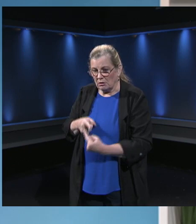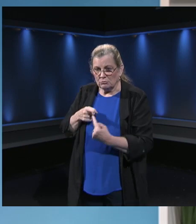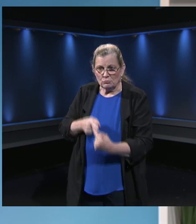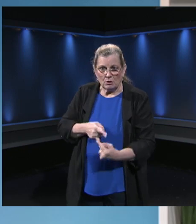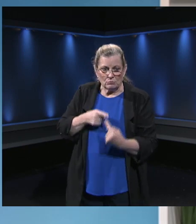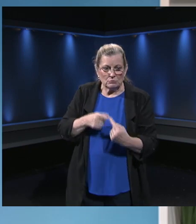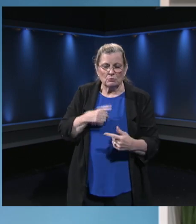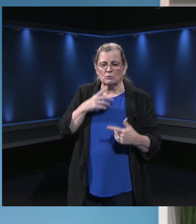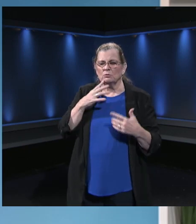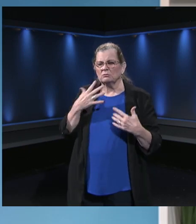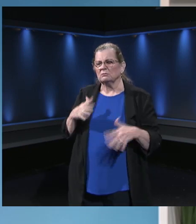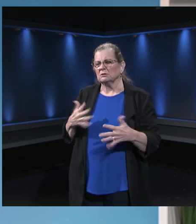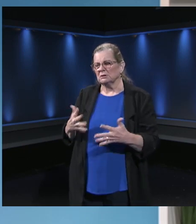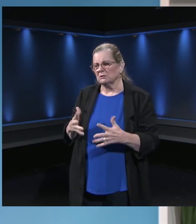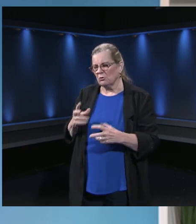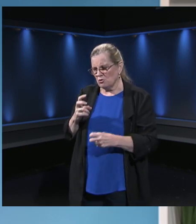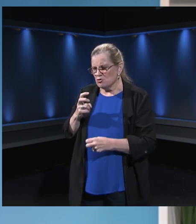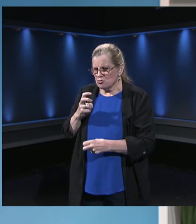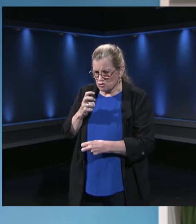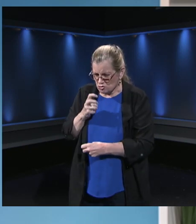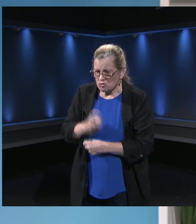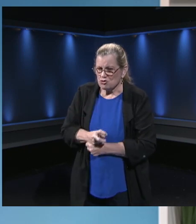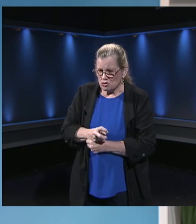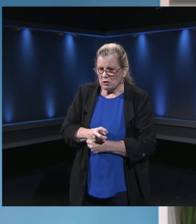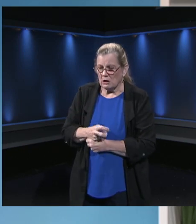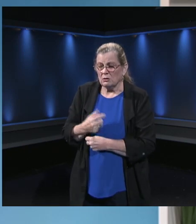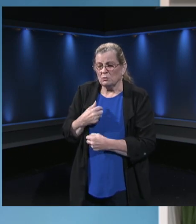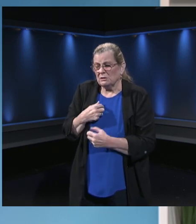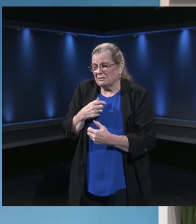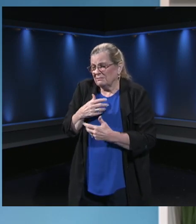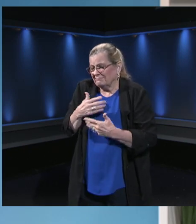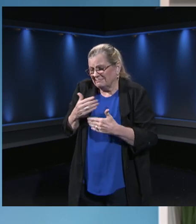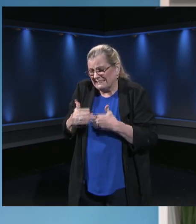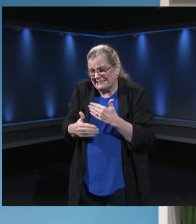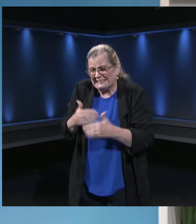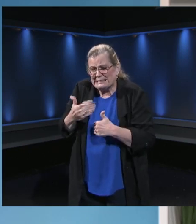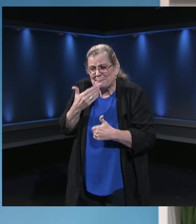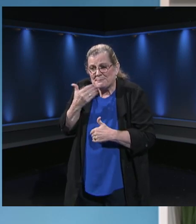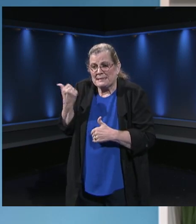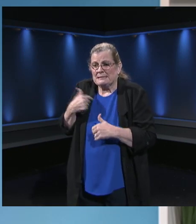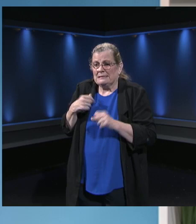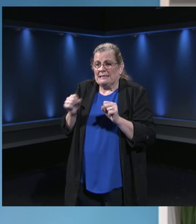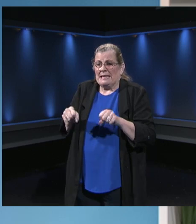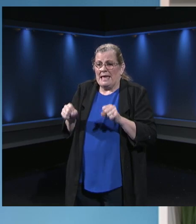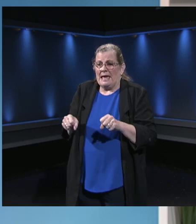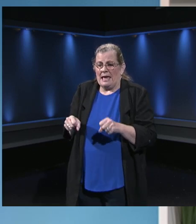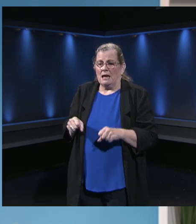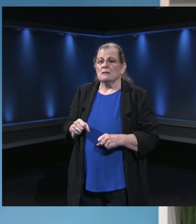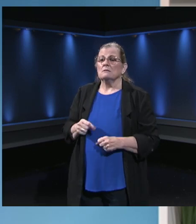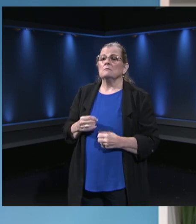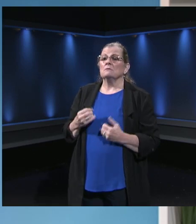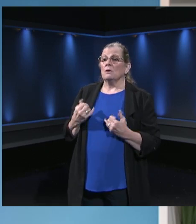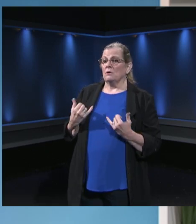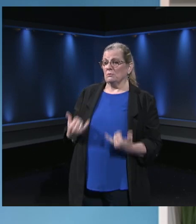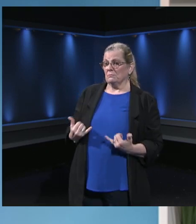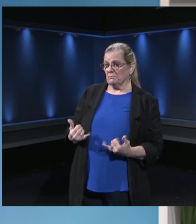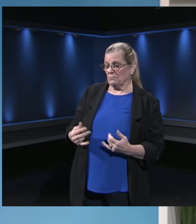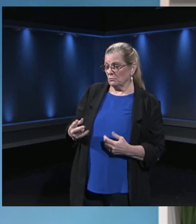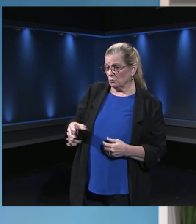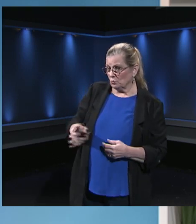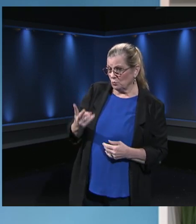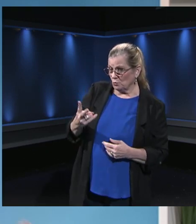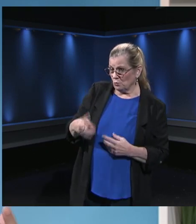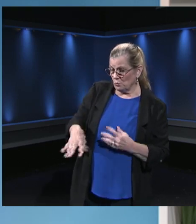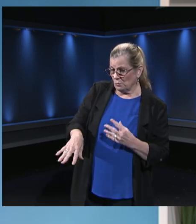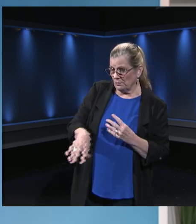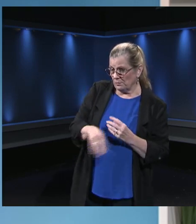for the teachers and the school staff and created some challenges on our end, too, frankly. And so we've created two additional avenues where parents and